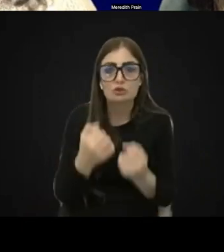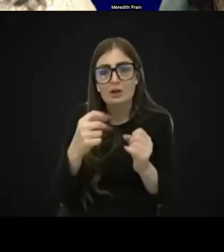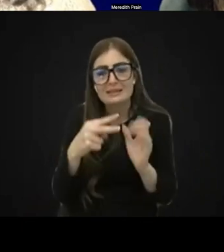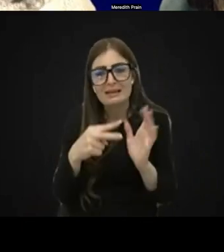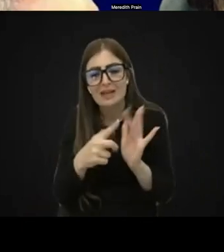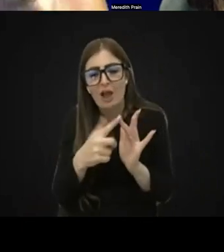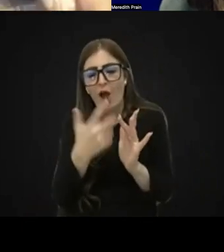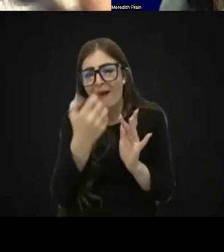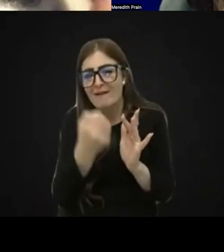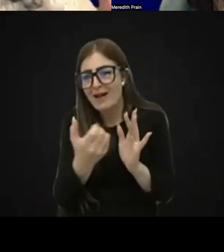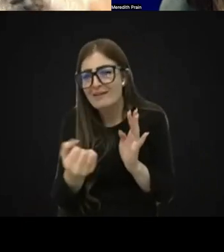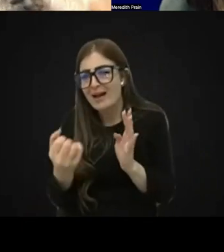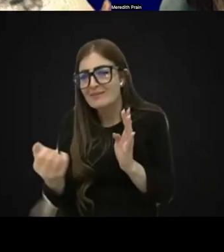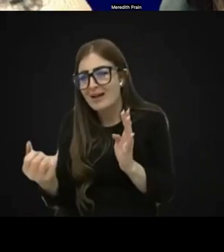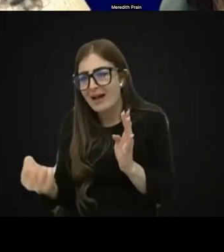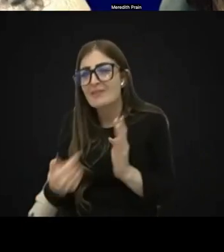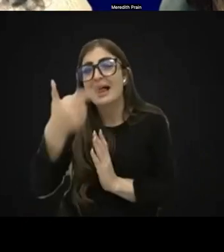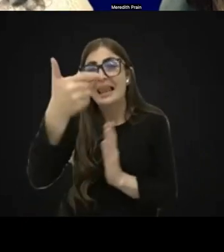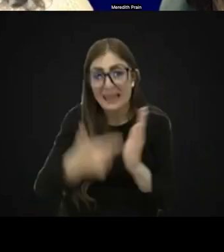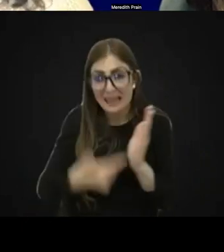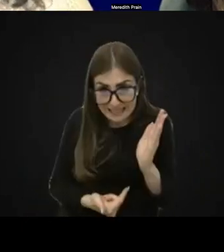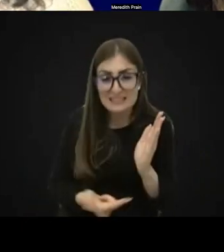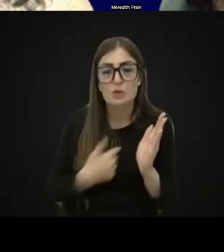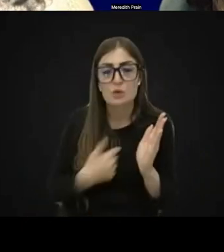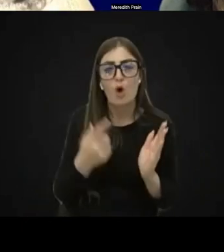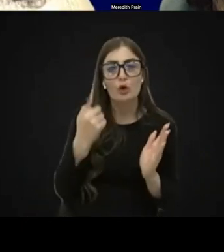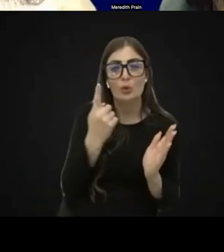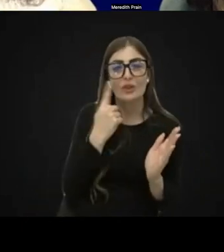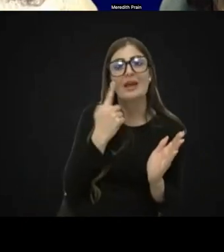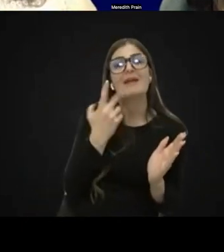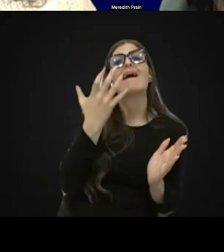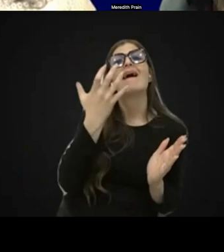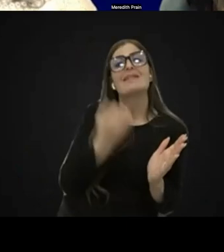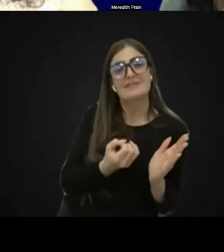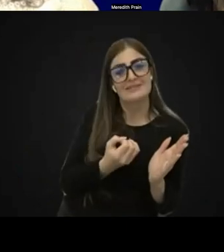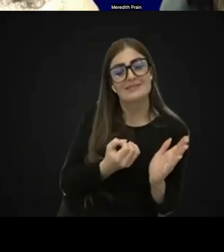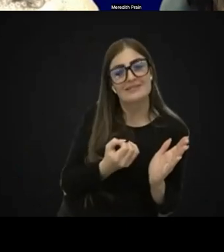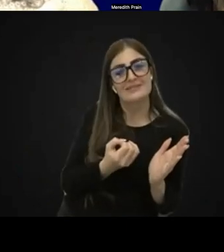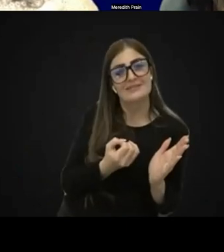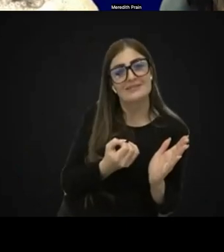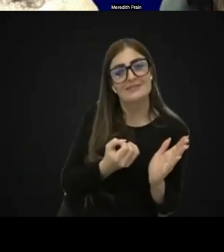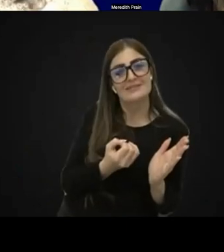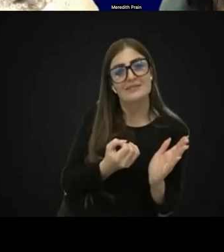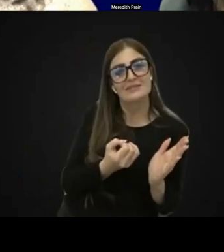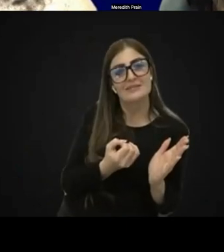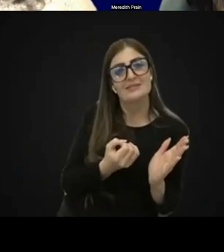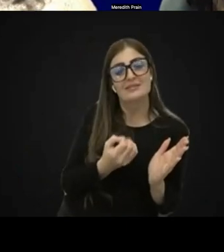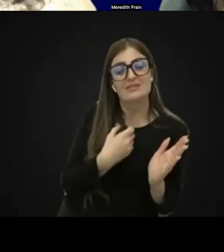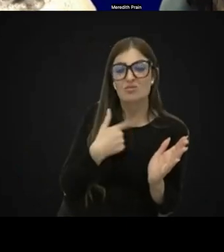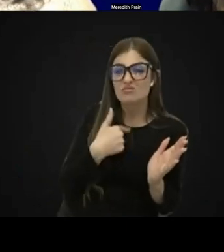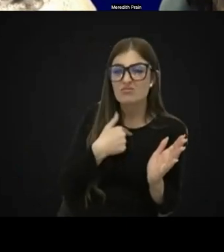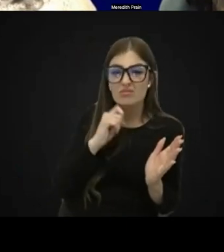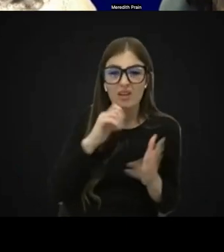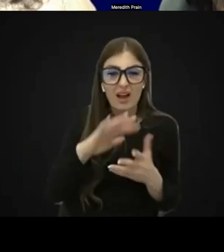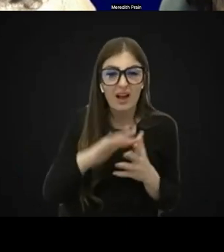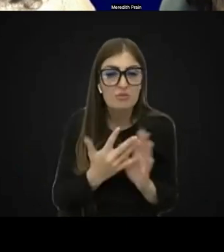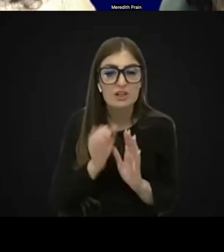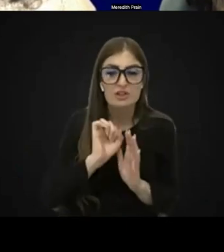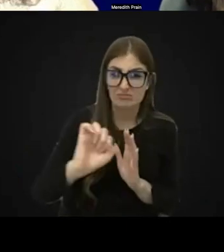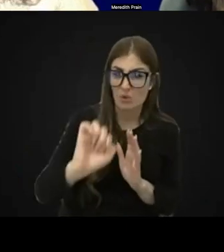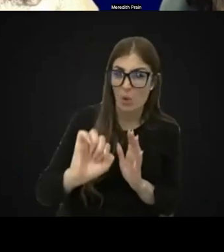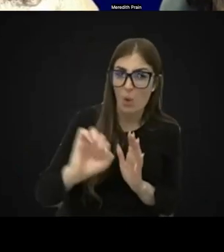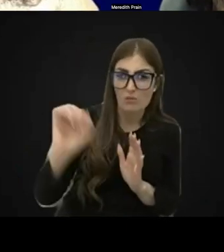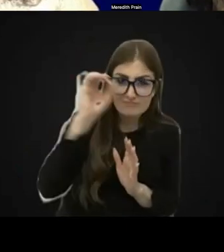characteristics, and then list all of the characteristics. And then I'll say to them, I'd really appreciate your insight